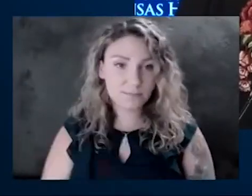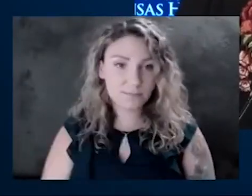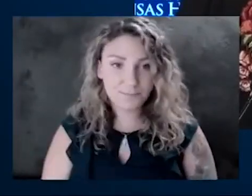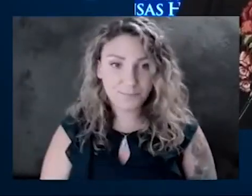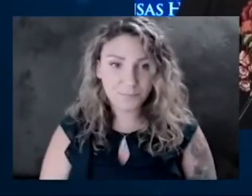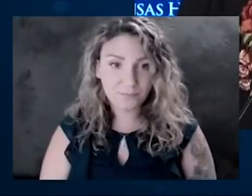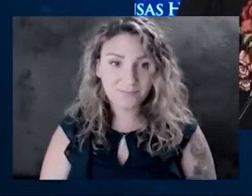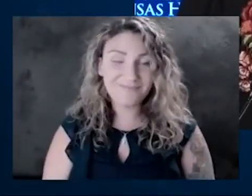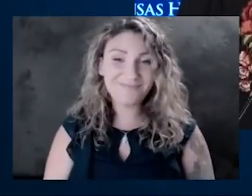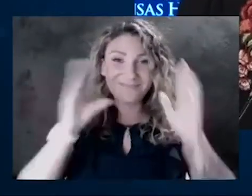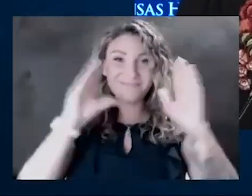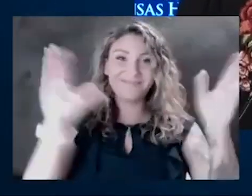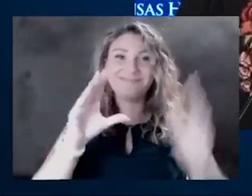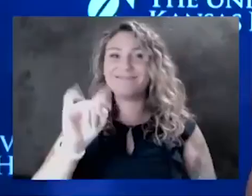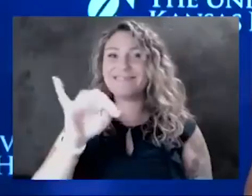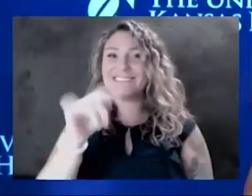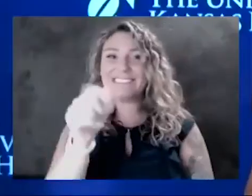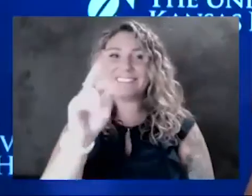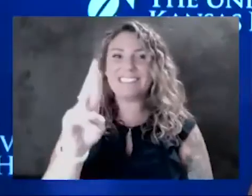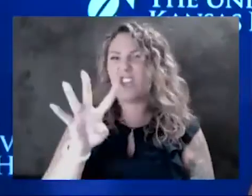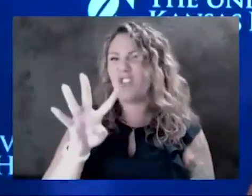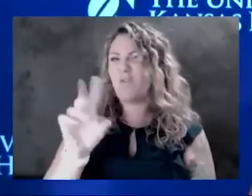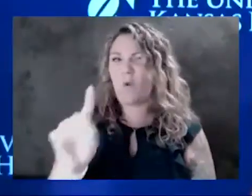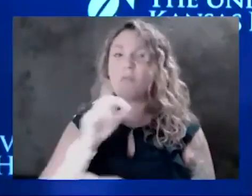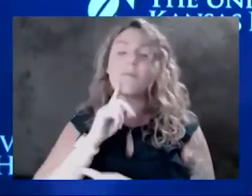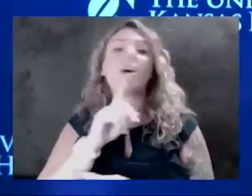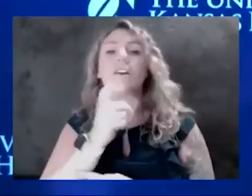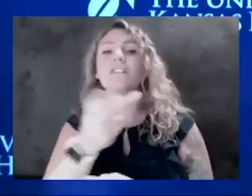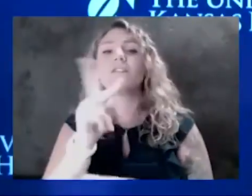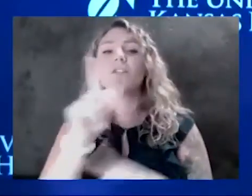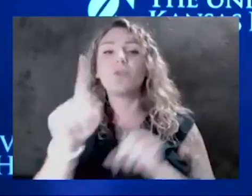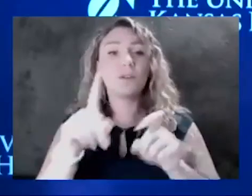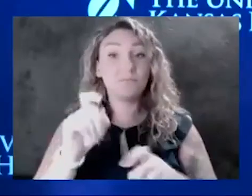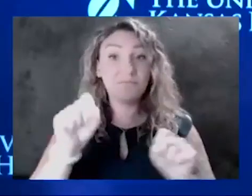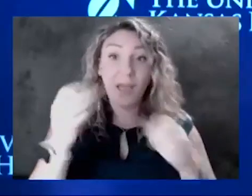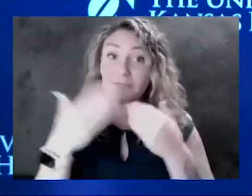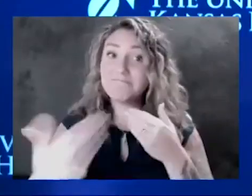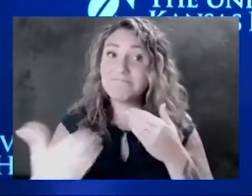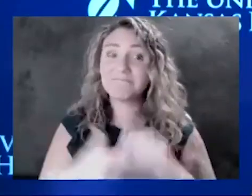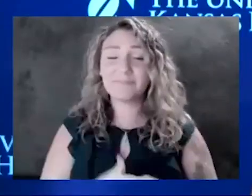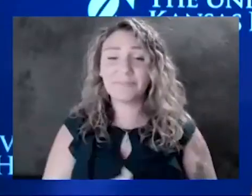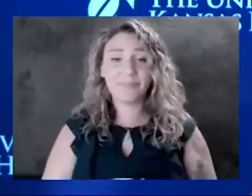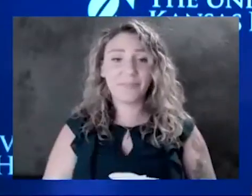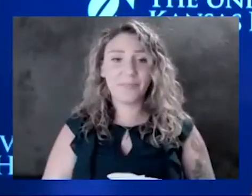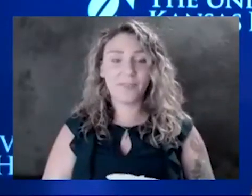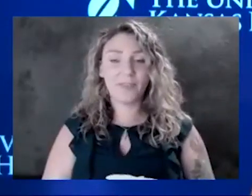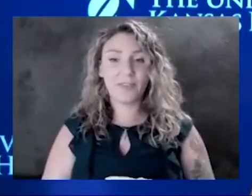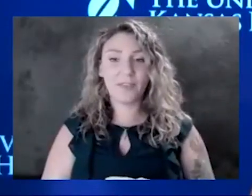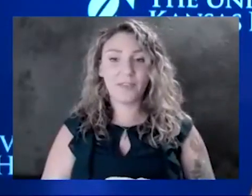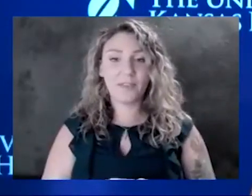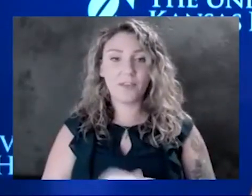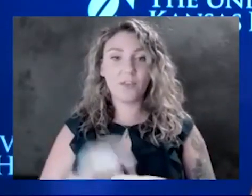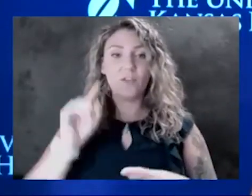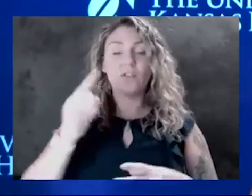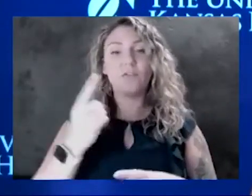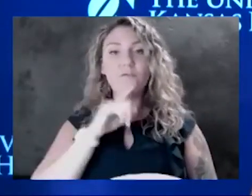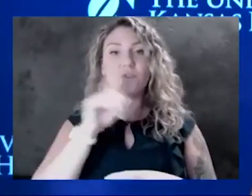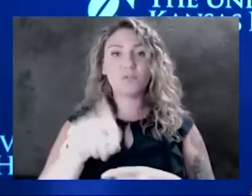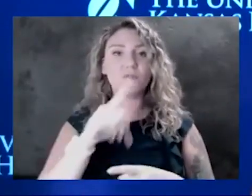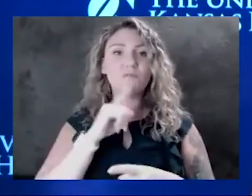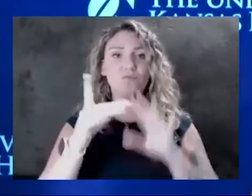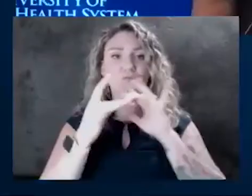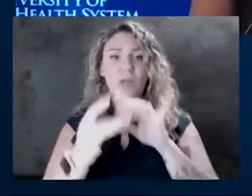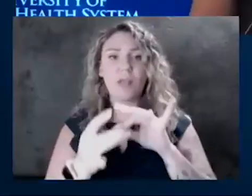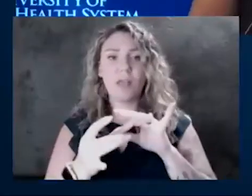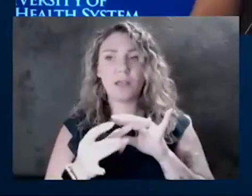Hi guys, this is Taylor at 41. I have a couple if that's okay. Yeah, go for it. So the first question I have, and both of these have to do with kind of